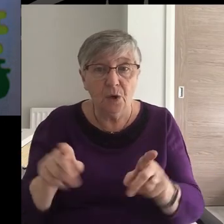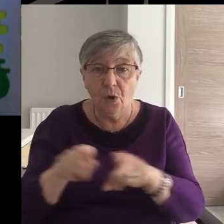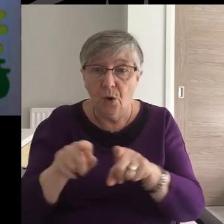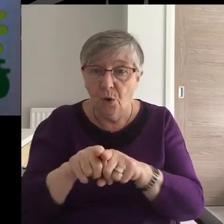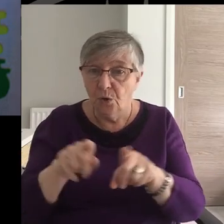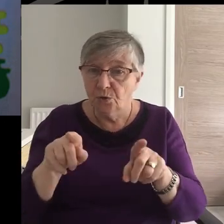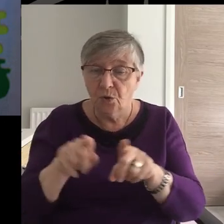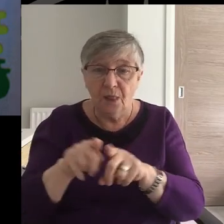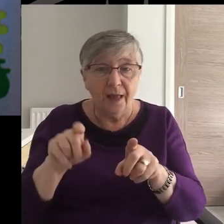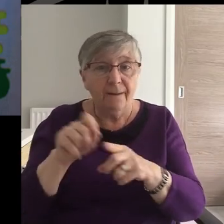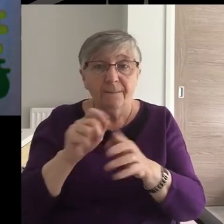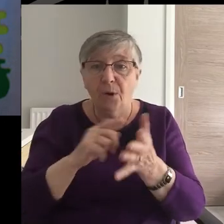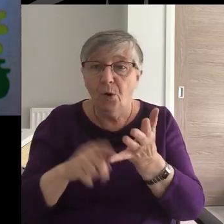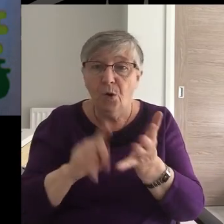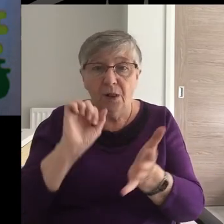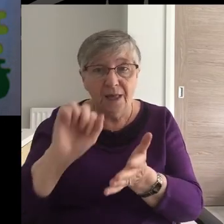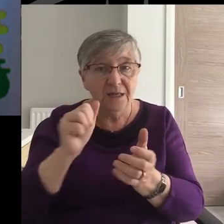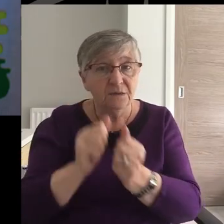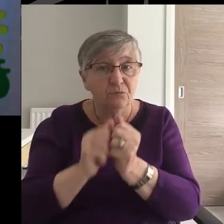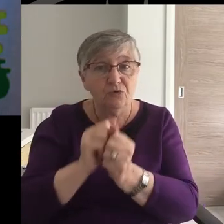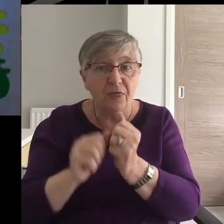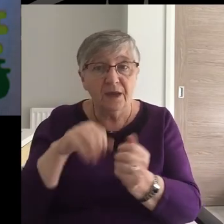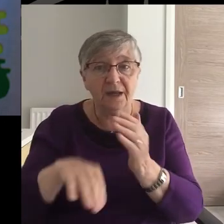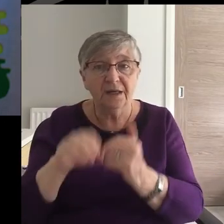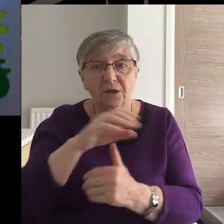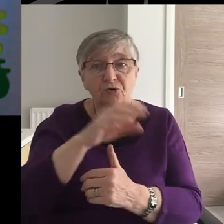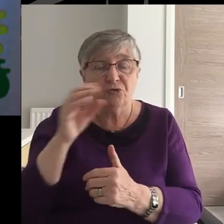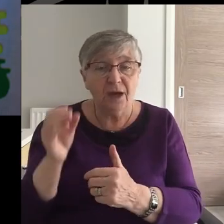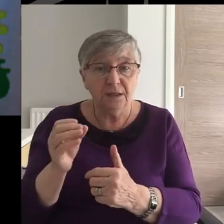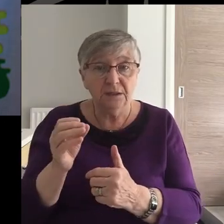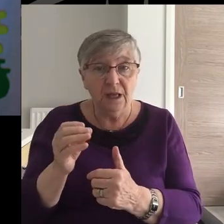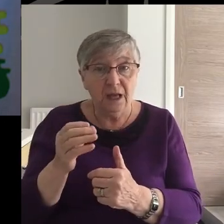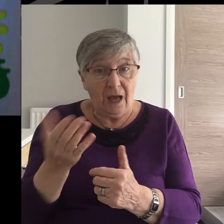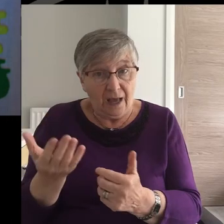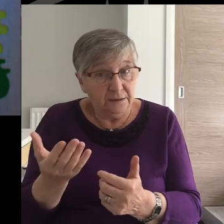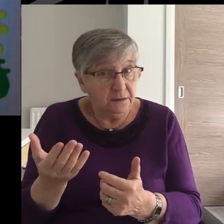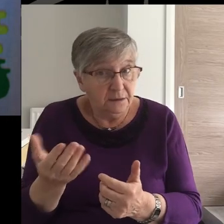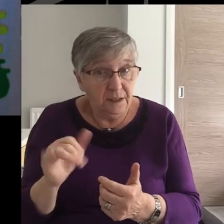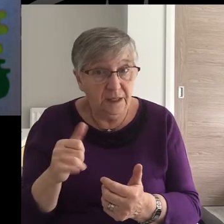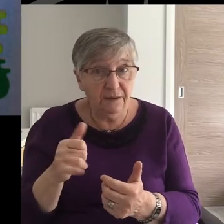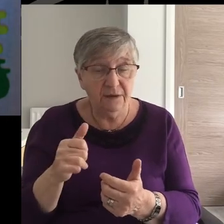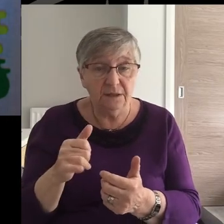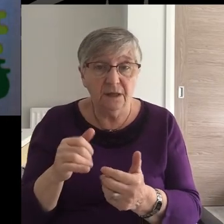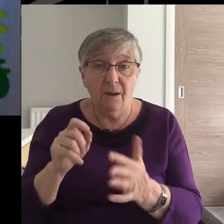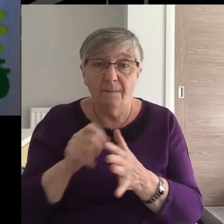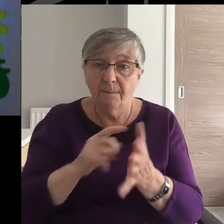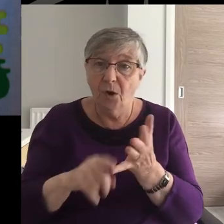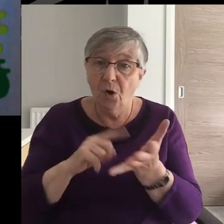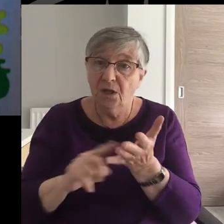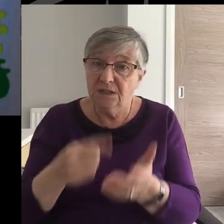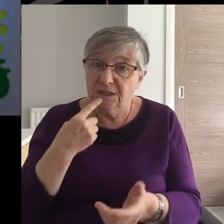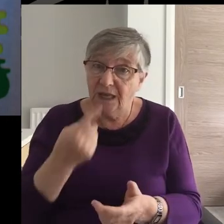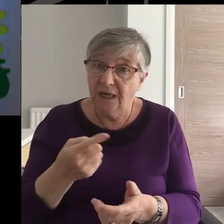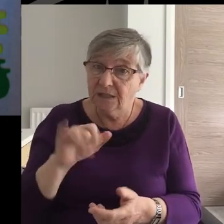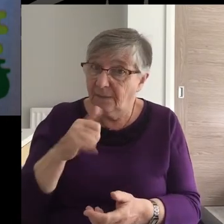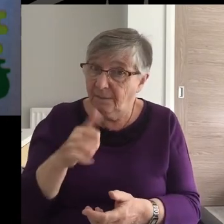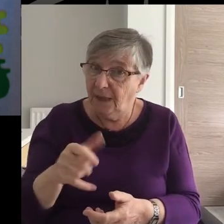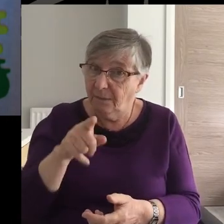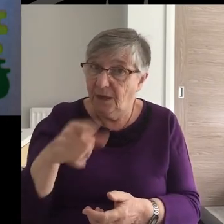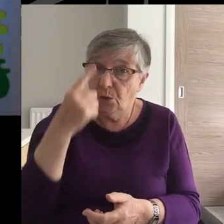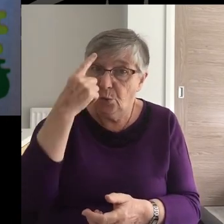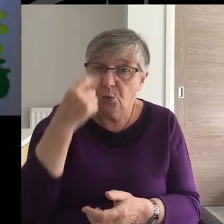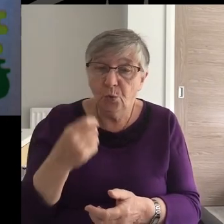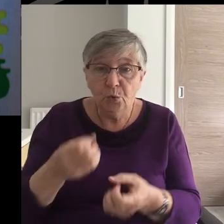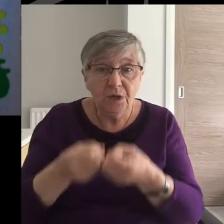also like Paul, his brother in Christ. And there is even a hint that he might go further and give